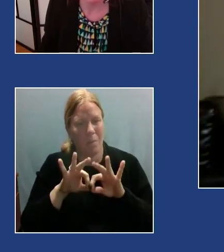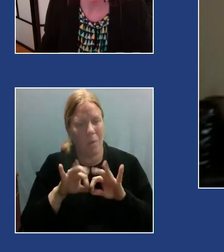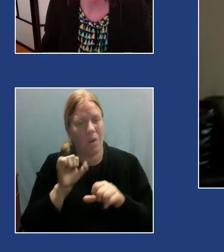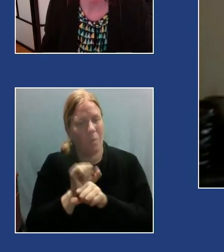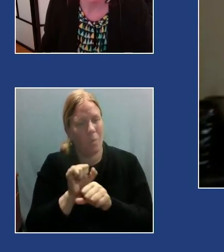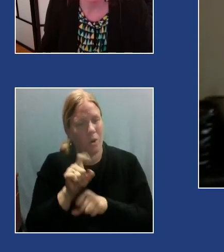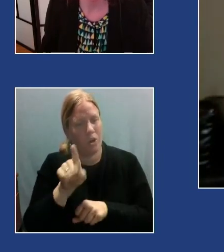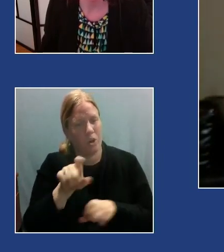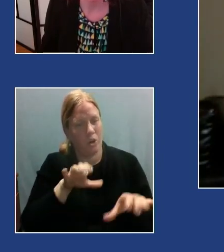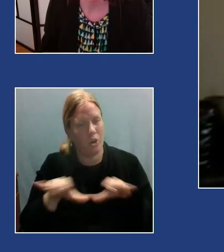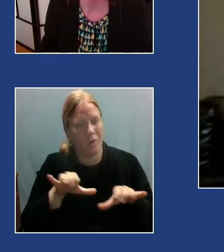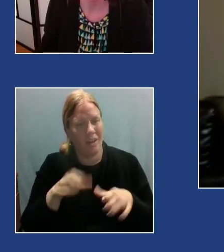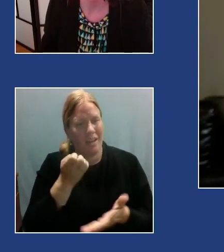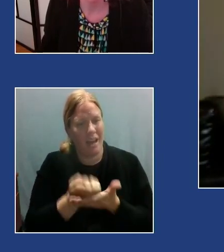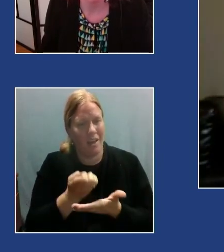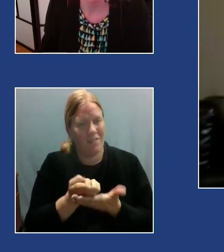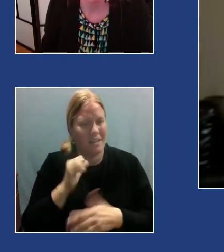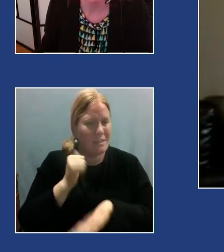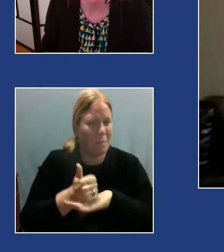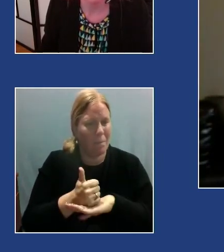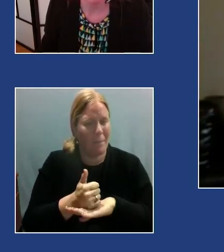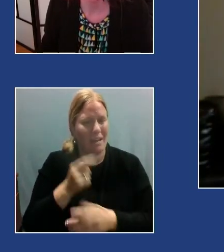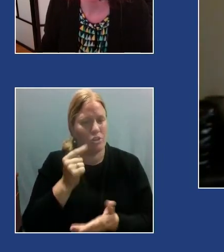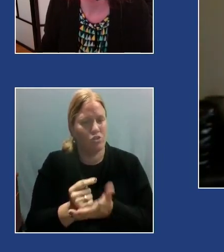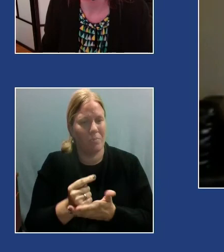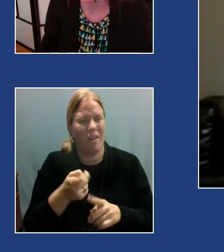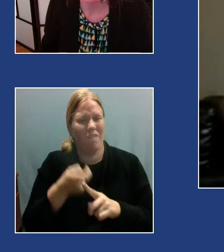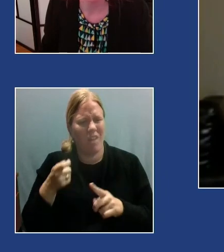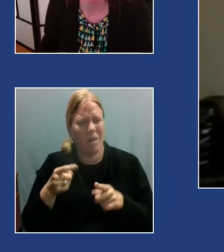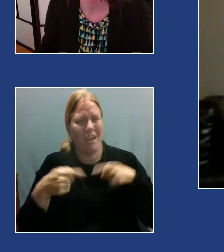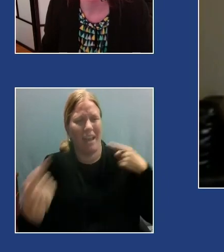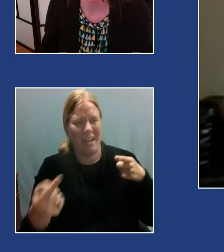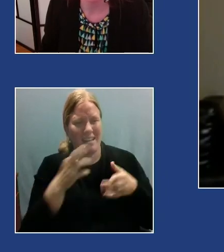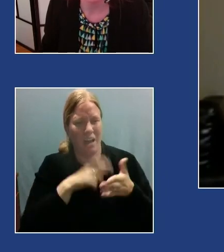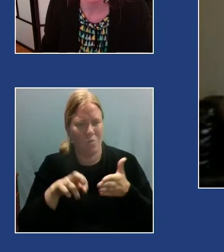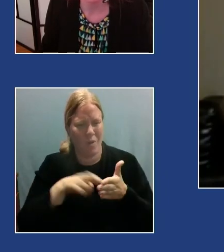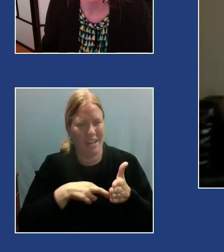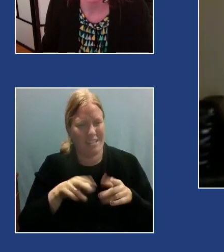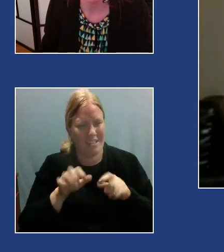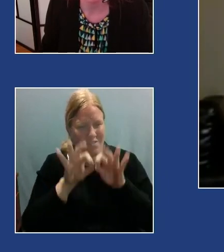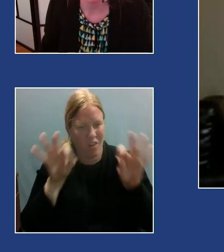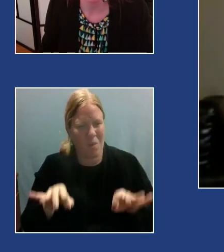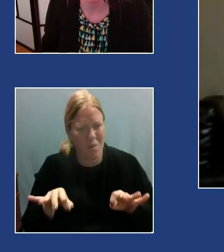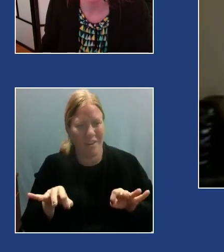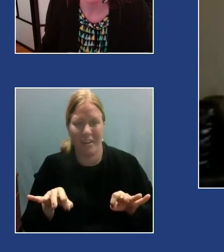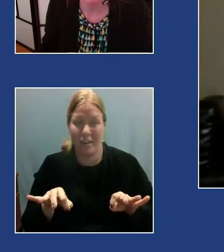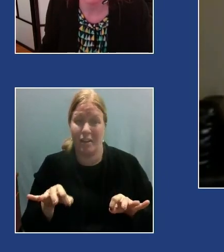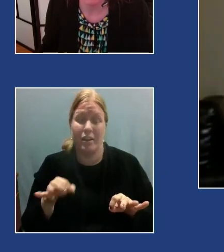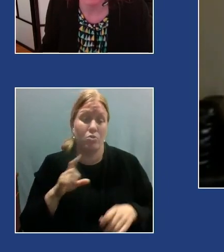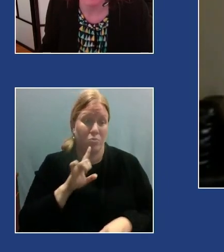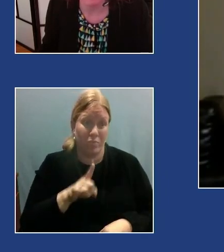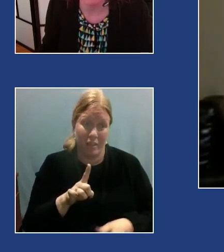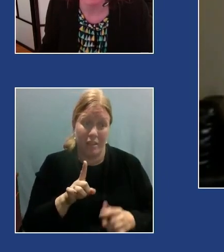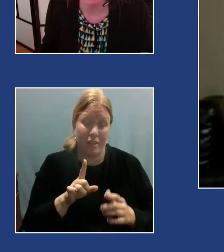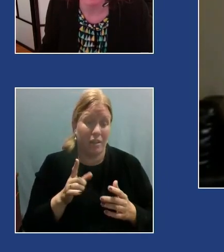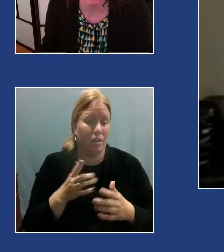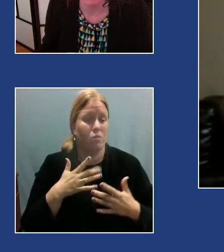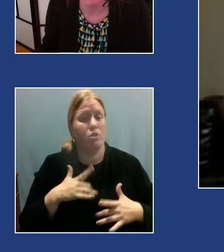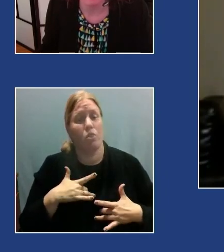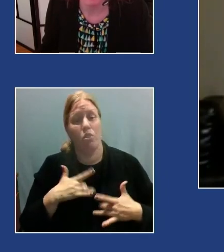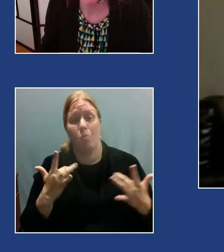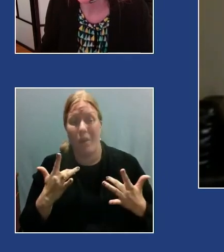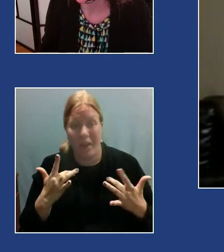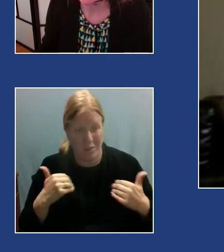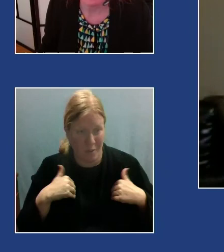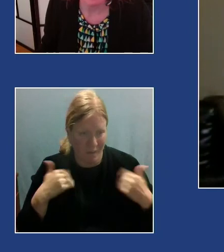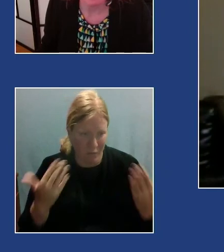evidence-based treatment from this very anti-racist framework. This is so important, so long overdue, and we are just so thrilled to have you here with